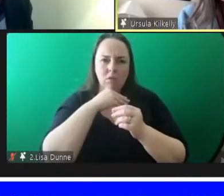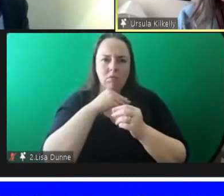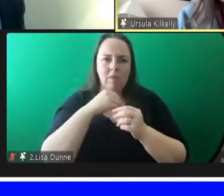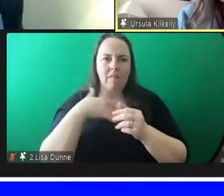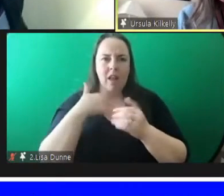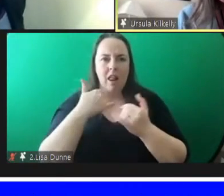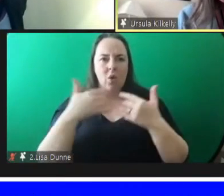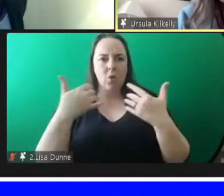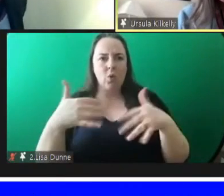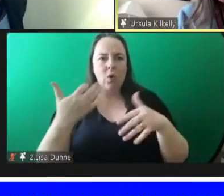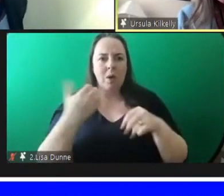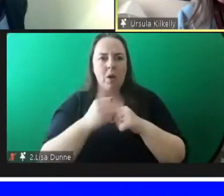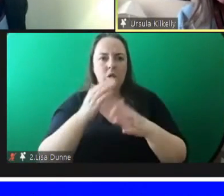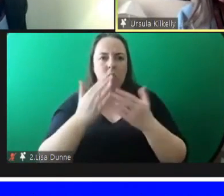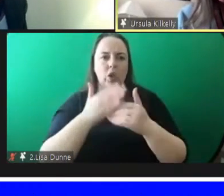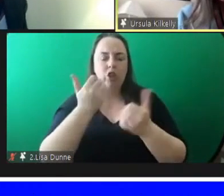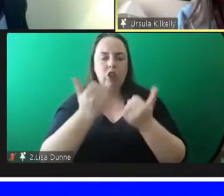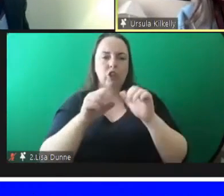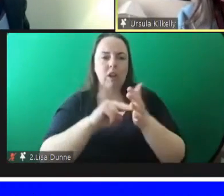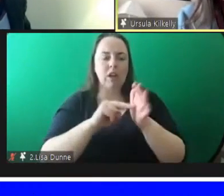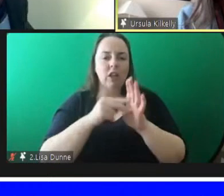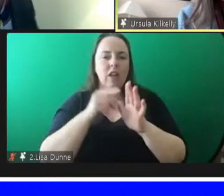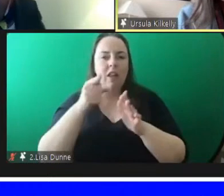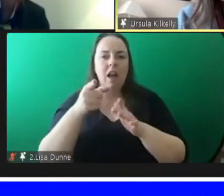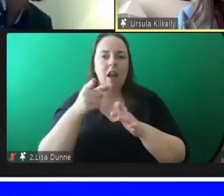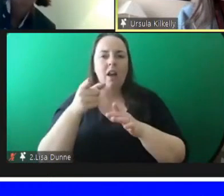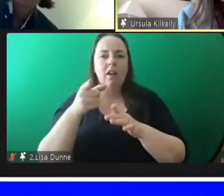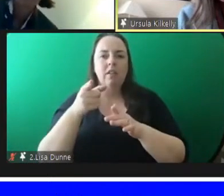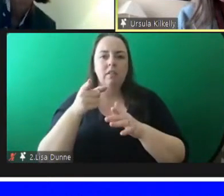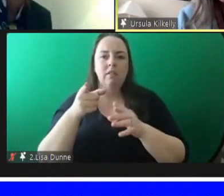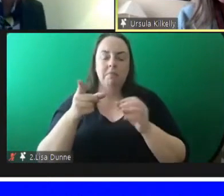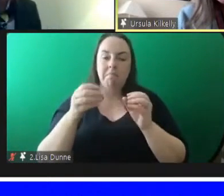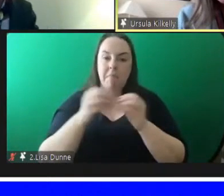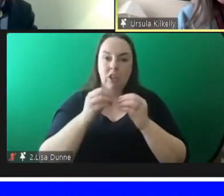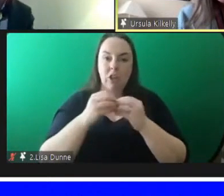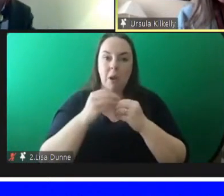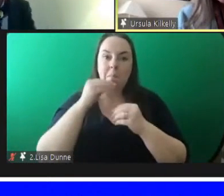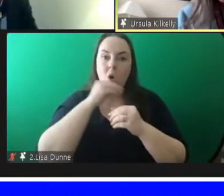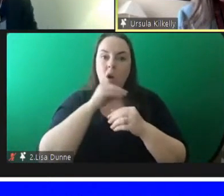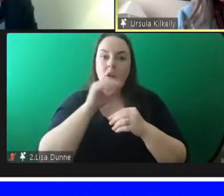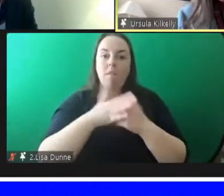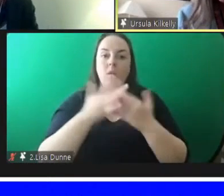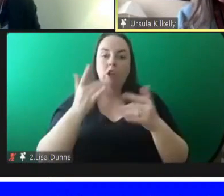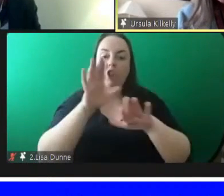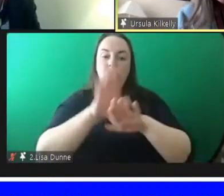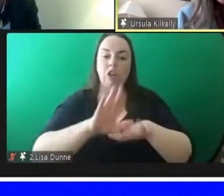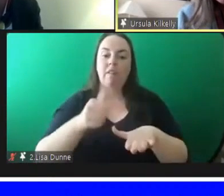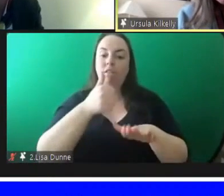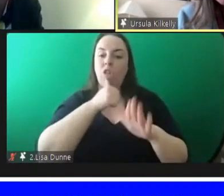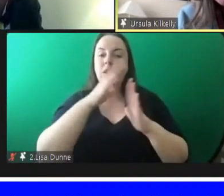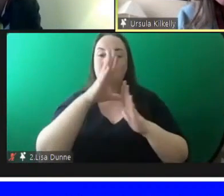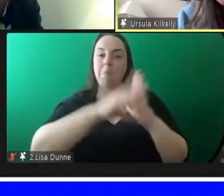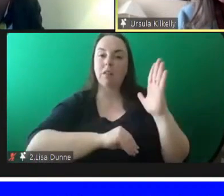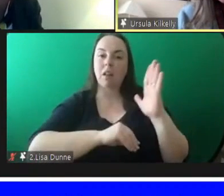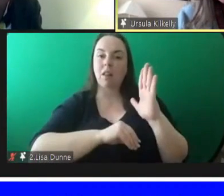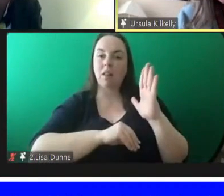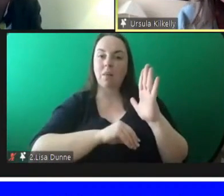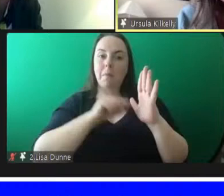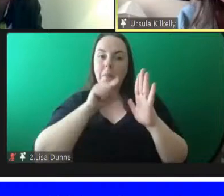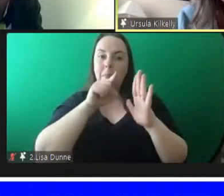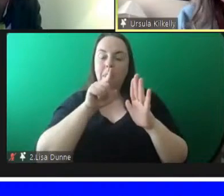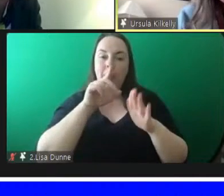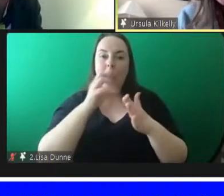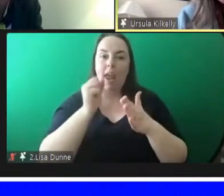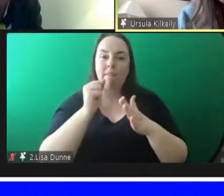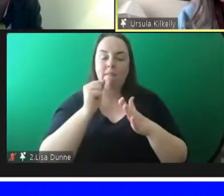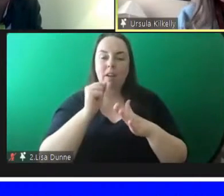the youth justice strategy is that it actually calls out the importance of the children first model so it's establishing as